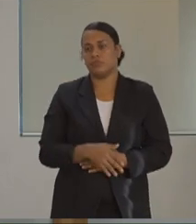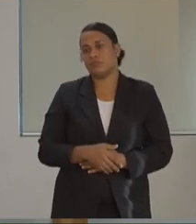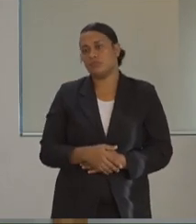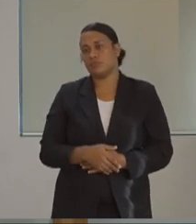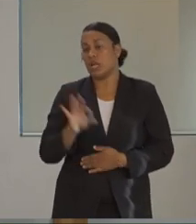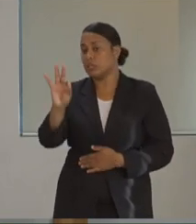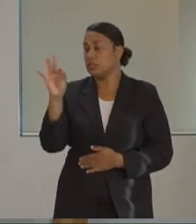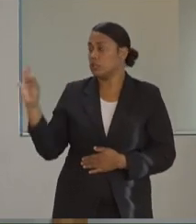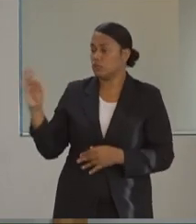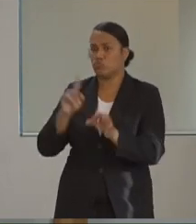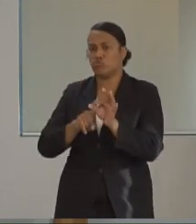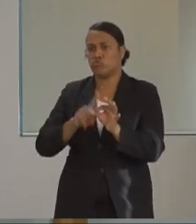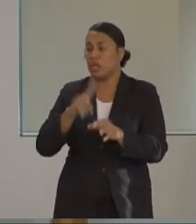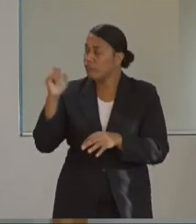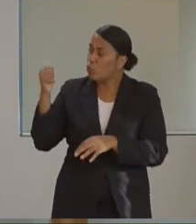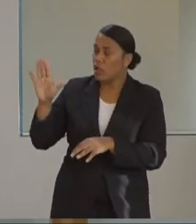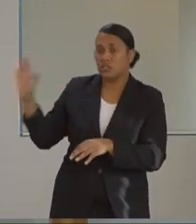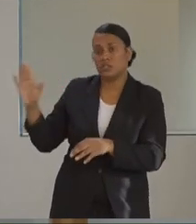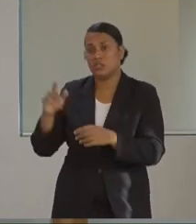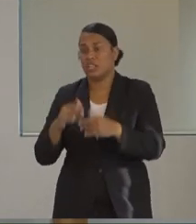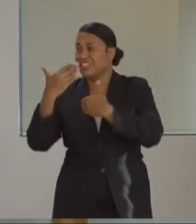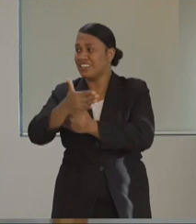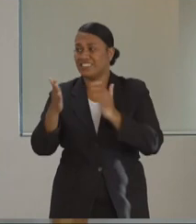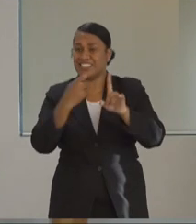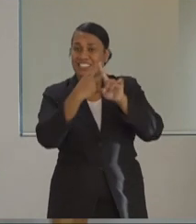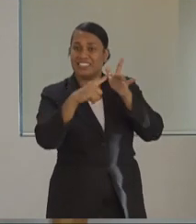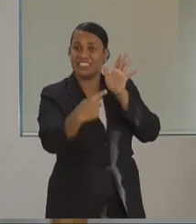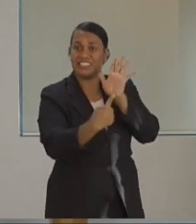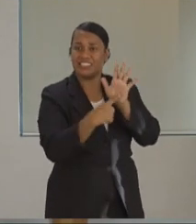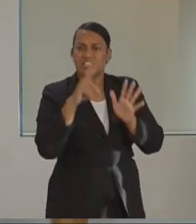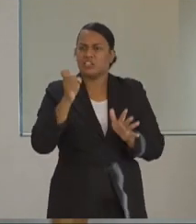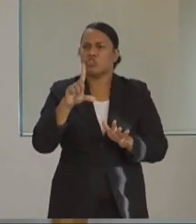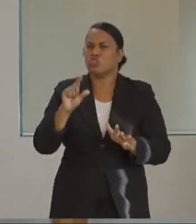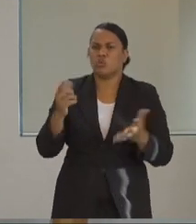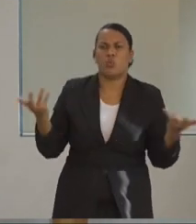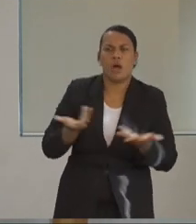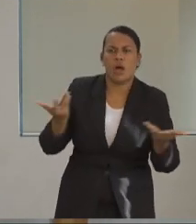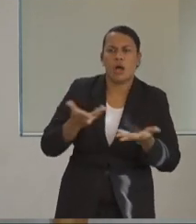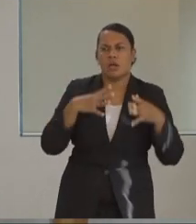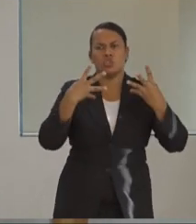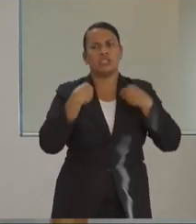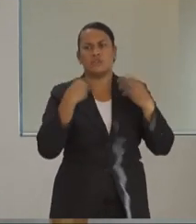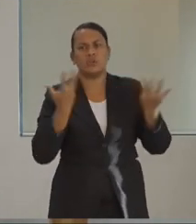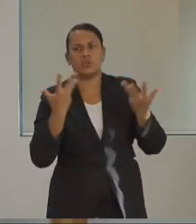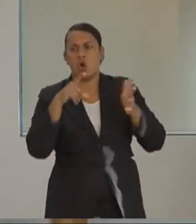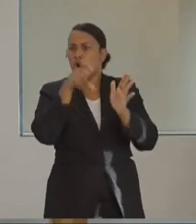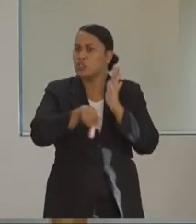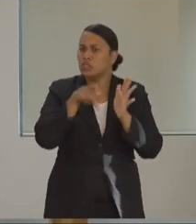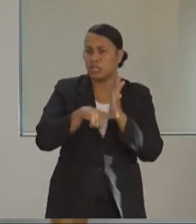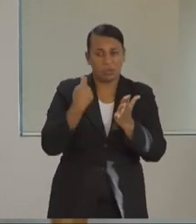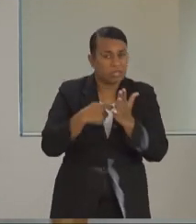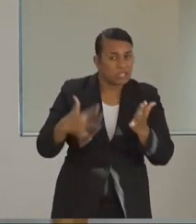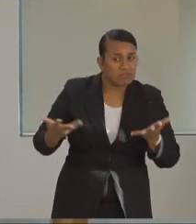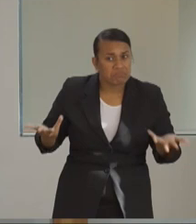is with regards to your testing kits. Can you tell us what reagents are you using? Where are you getting them from? Do they cost you a lot? And do you have enough